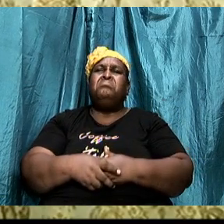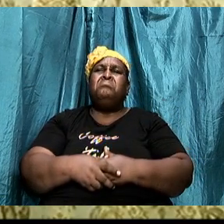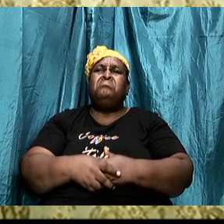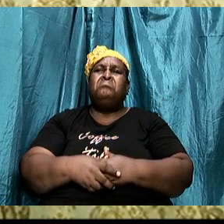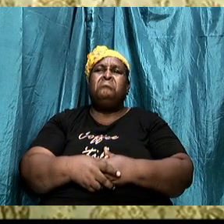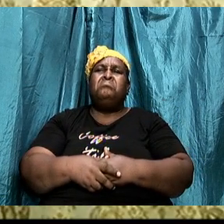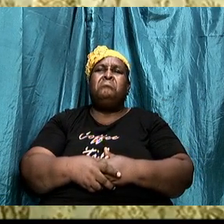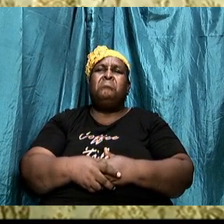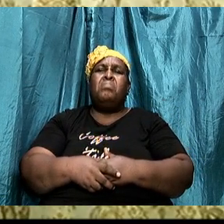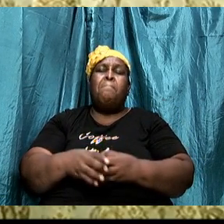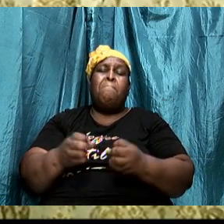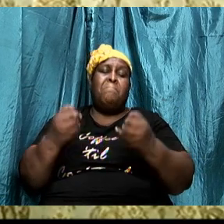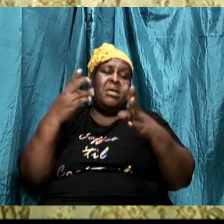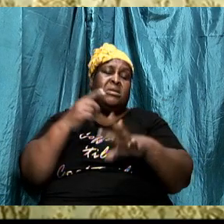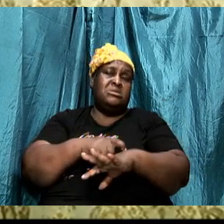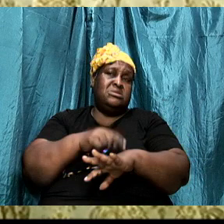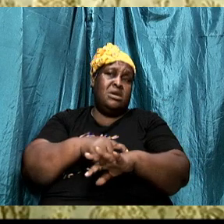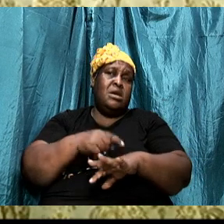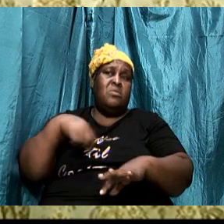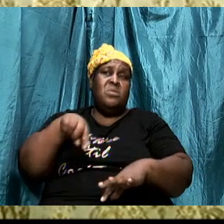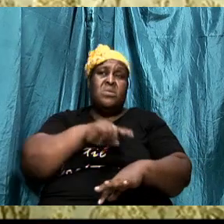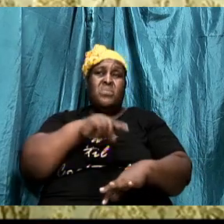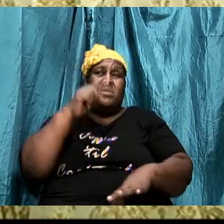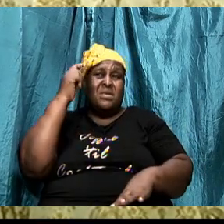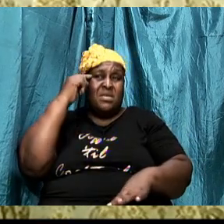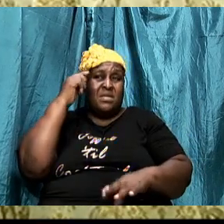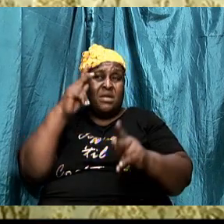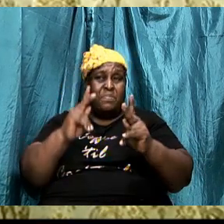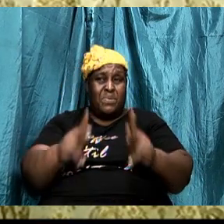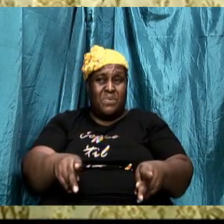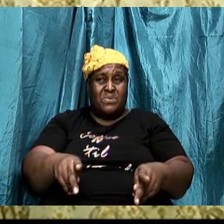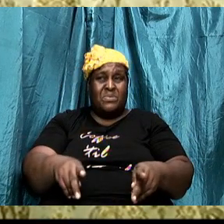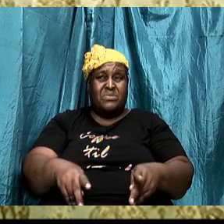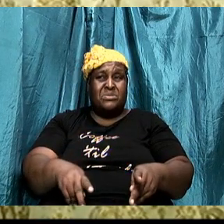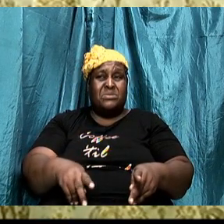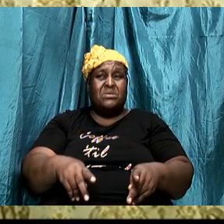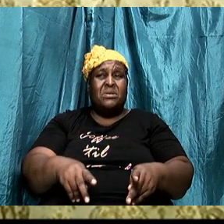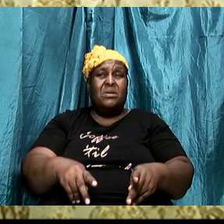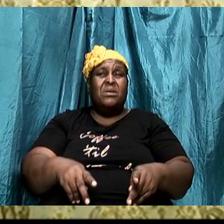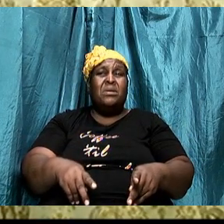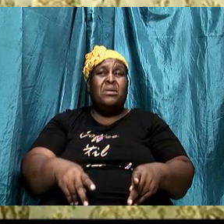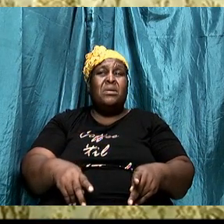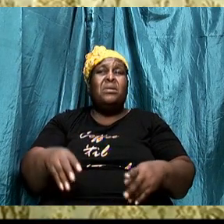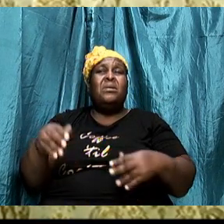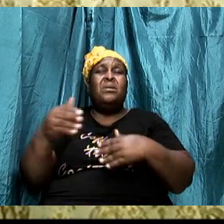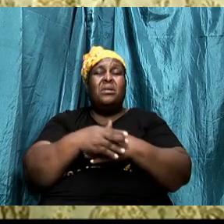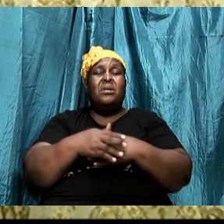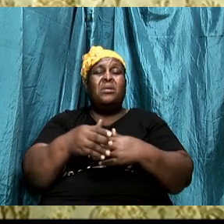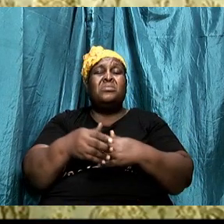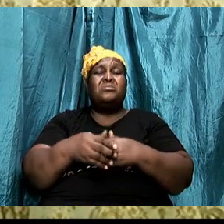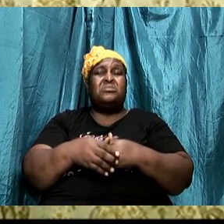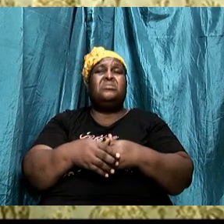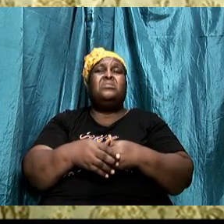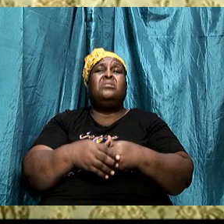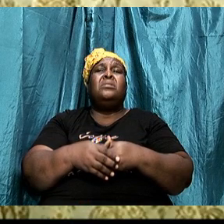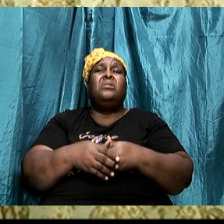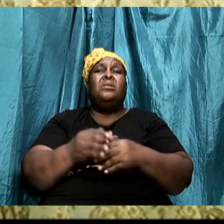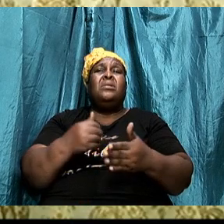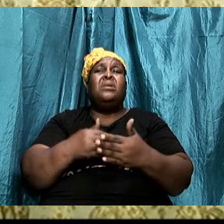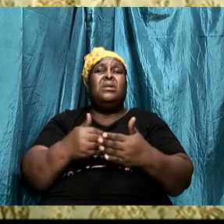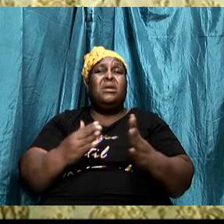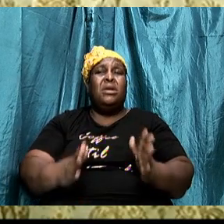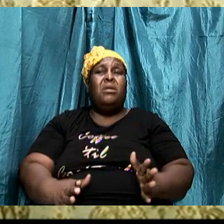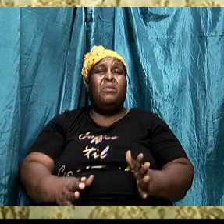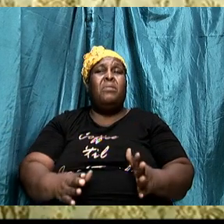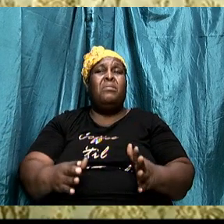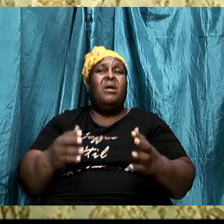virgin many time we think that that person next door have it for us but it's not